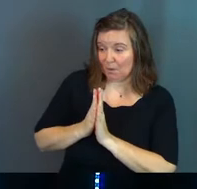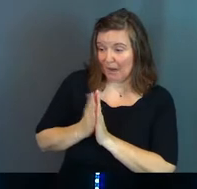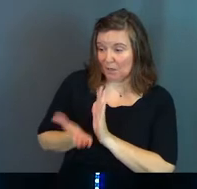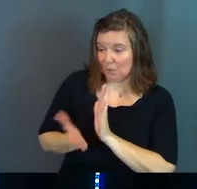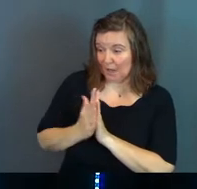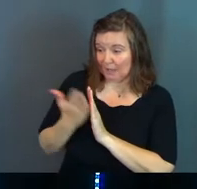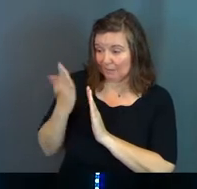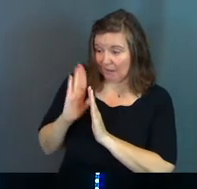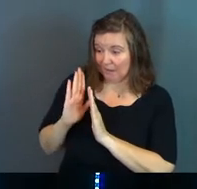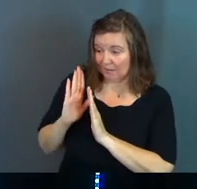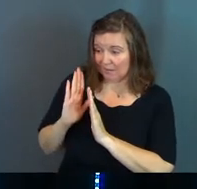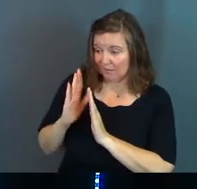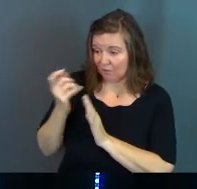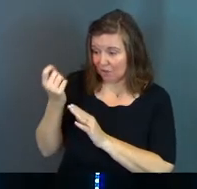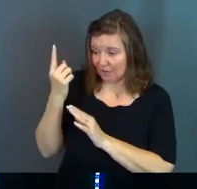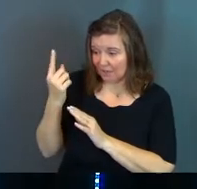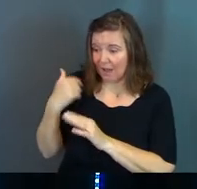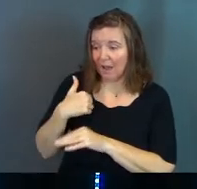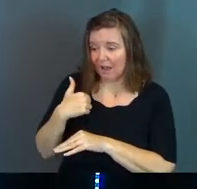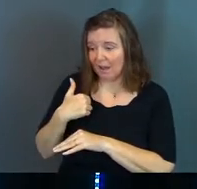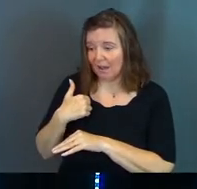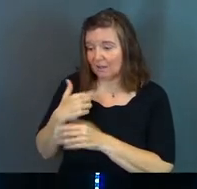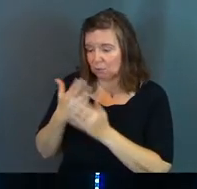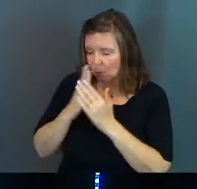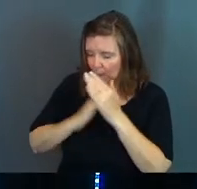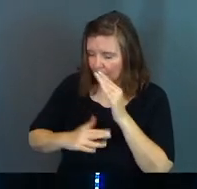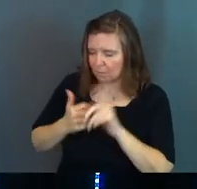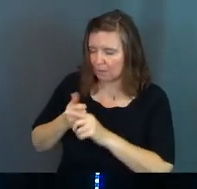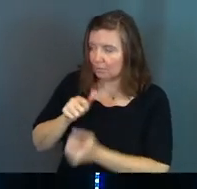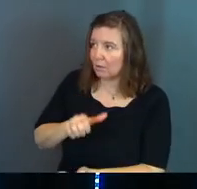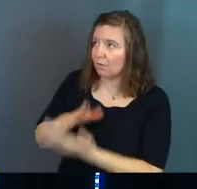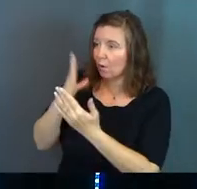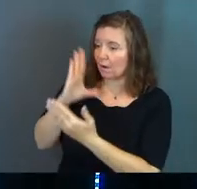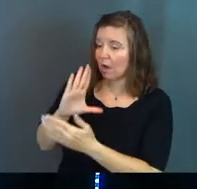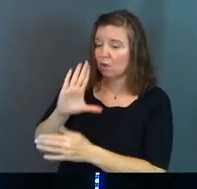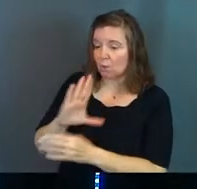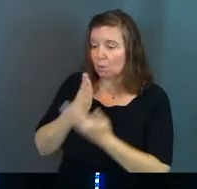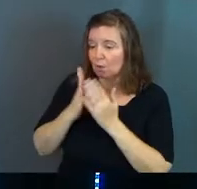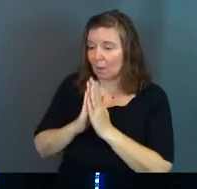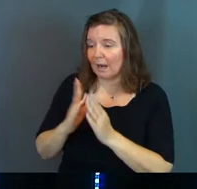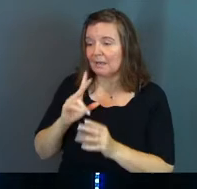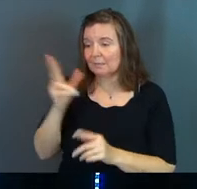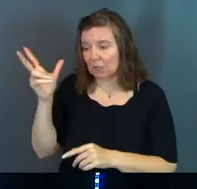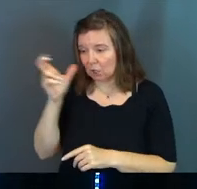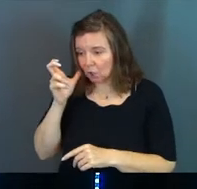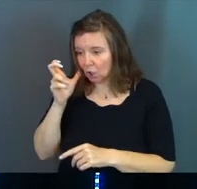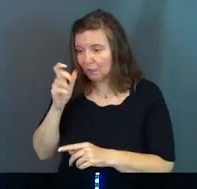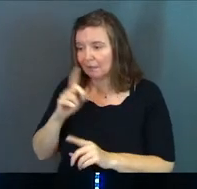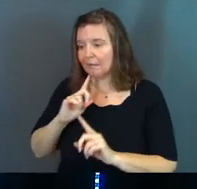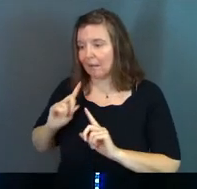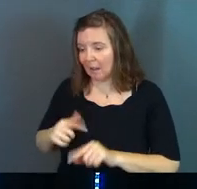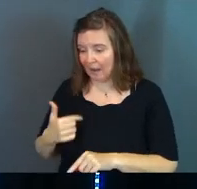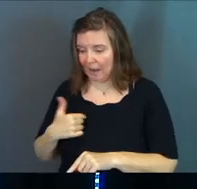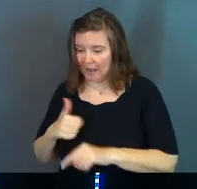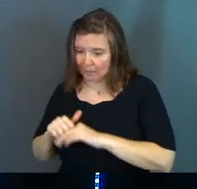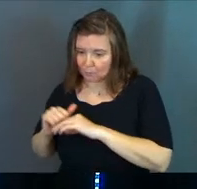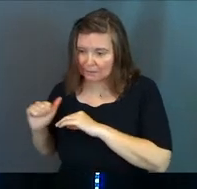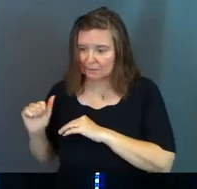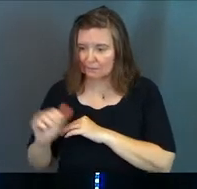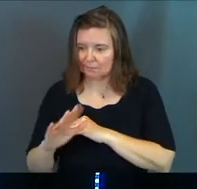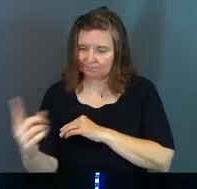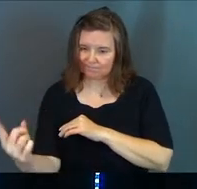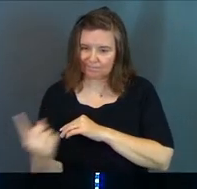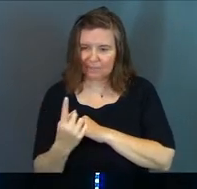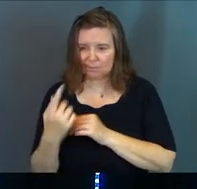the first day that you began to pray for understanding and to humble yourself before God, your request has been heard in heaven. And I came